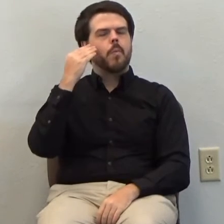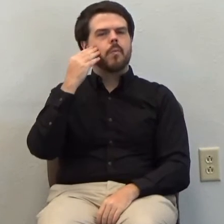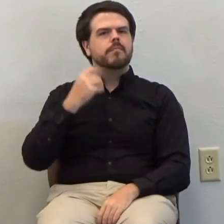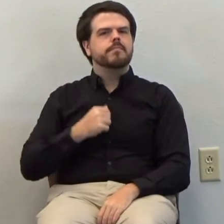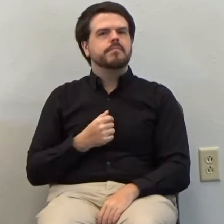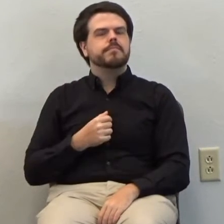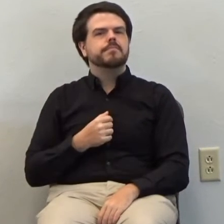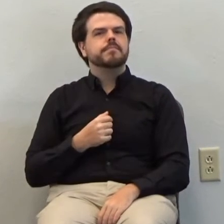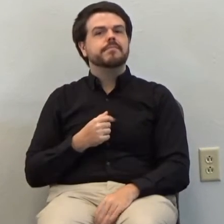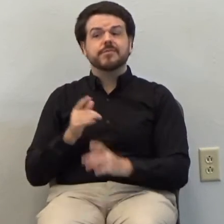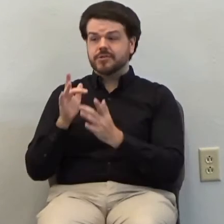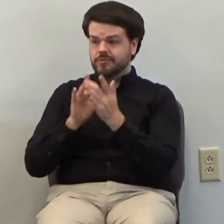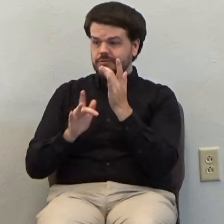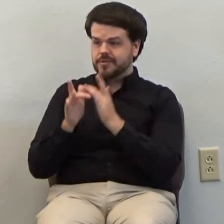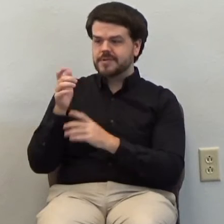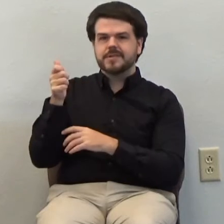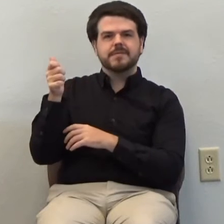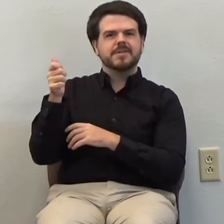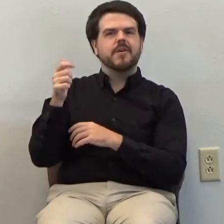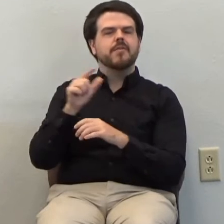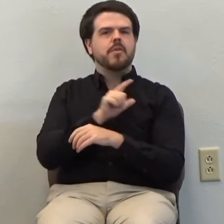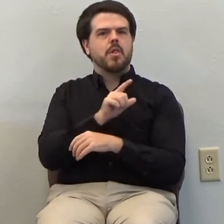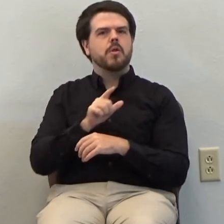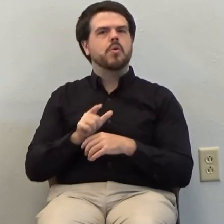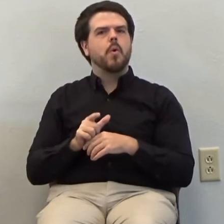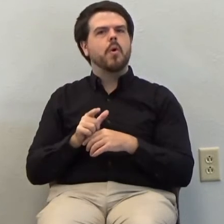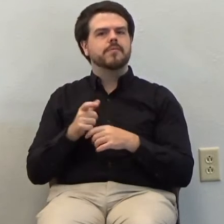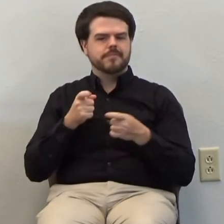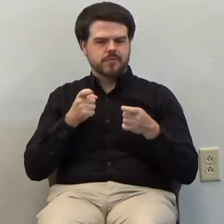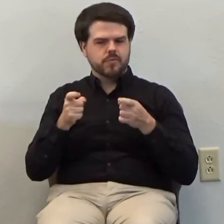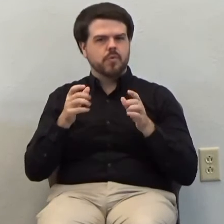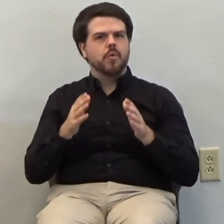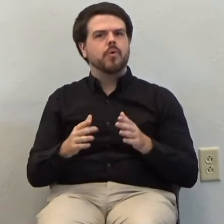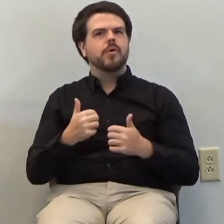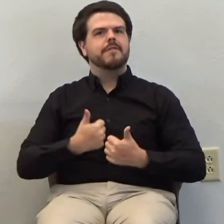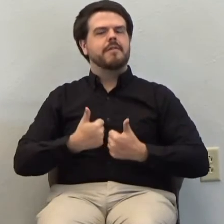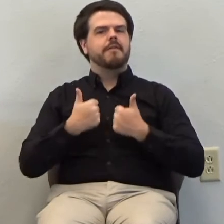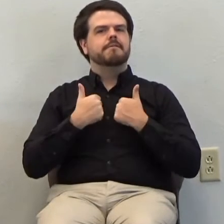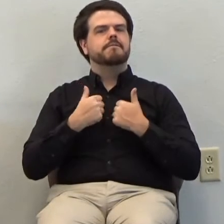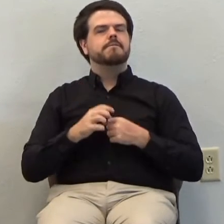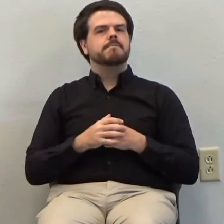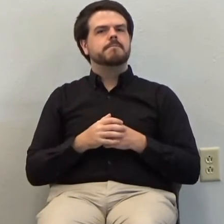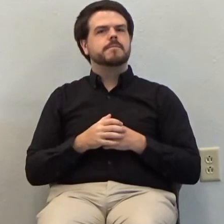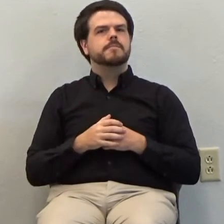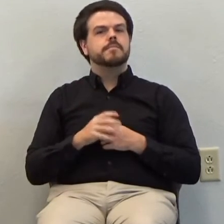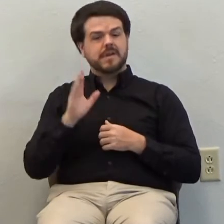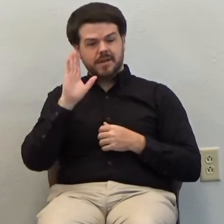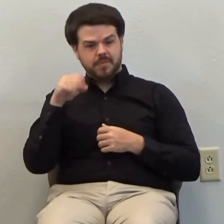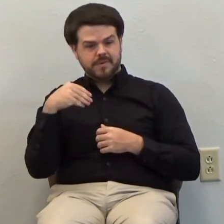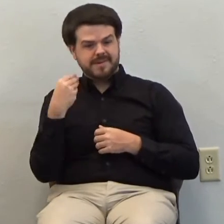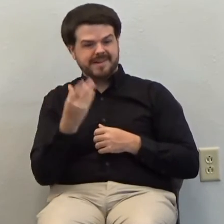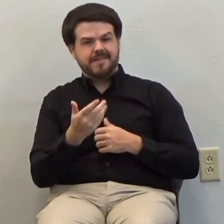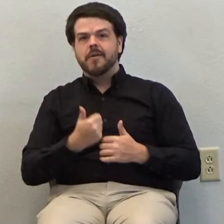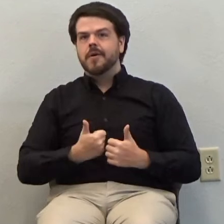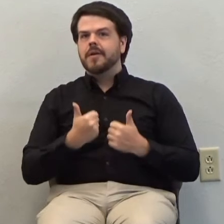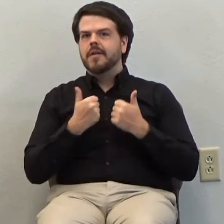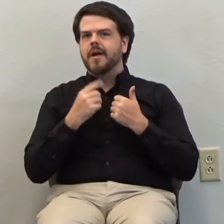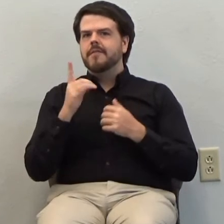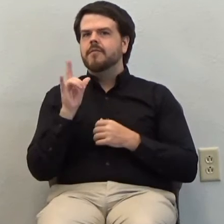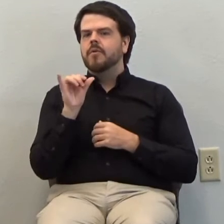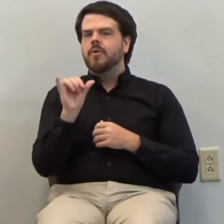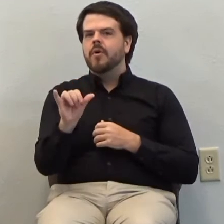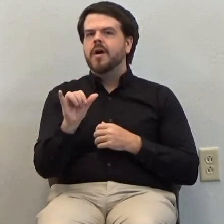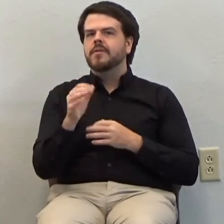Jesus is the Lord of life. He will give you what you seek. He will give you life forever and give it as a free